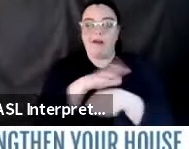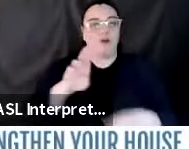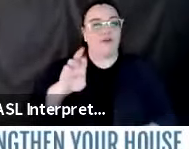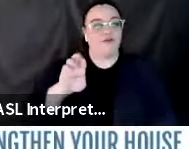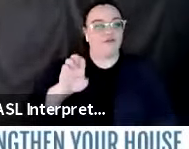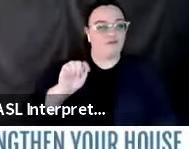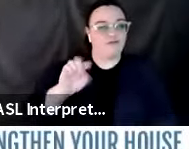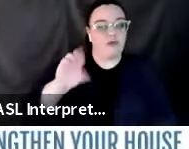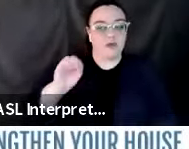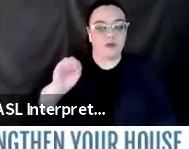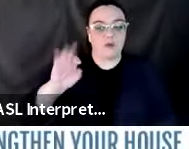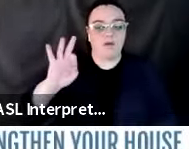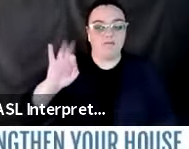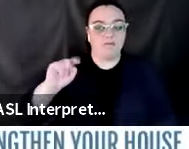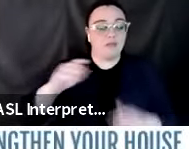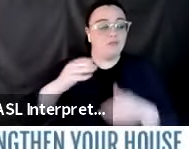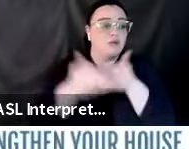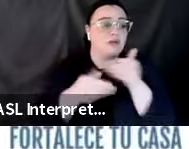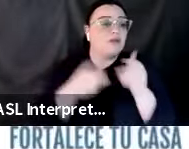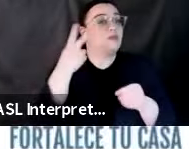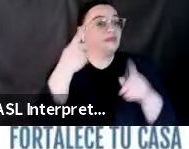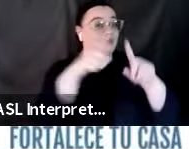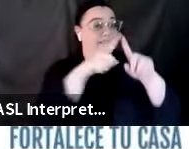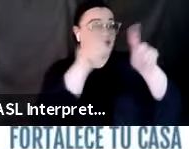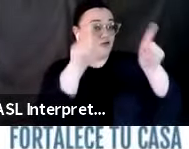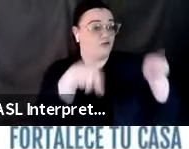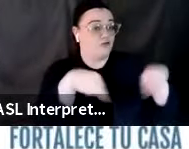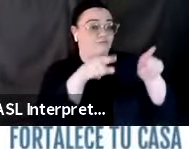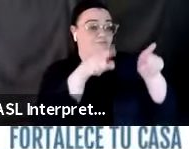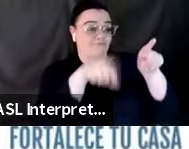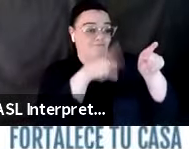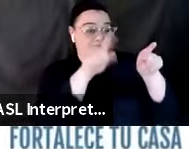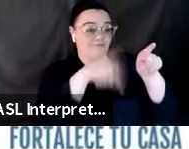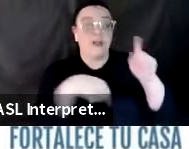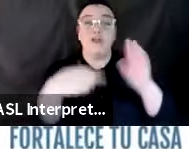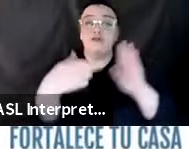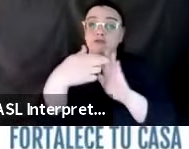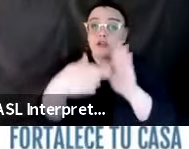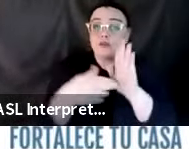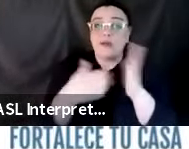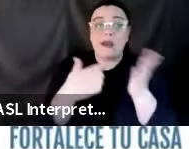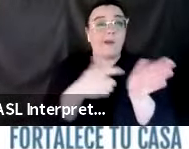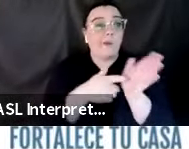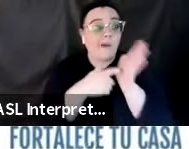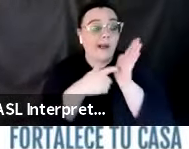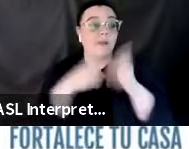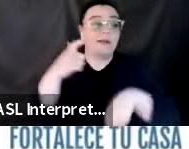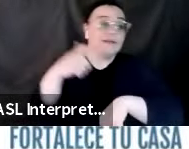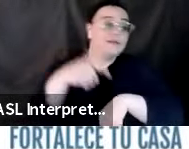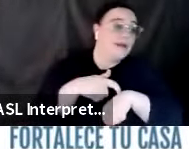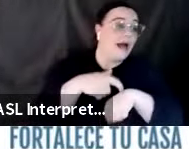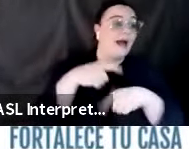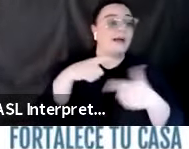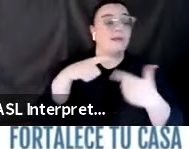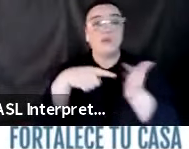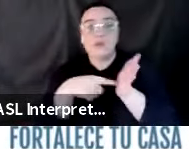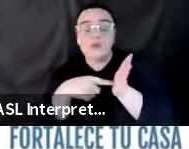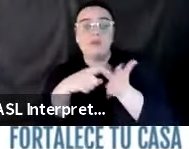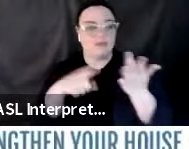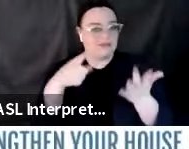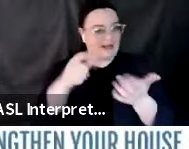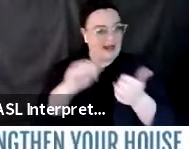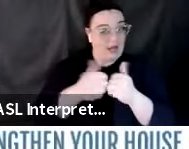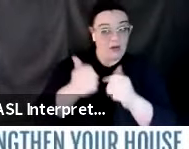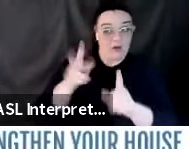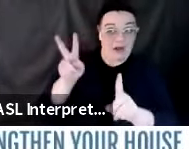you have the information on the screen, the registration period to participate and apply for a grant starts